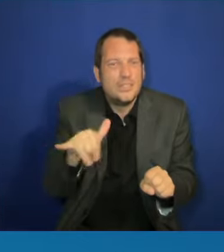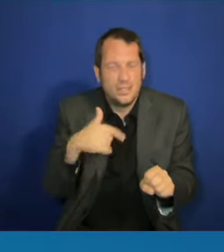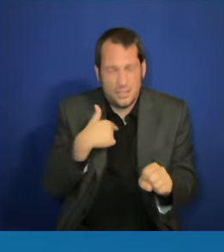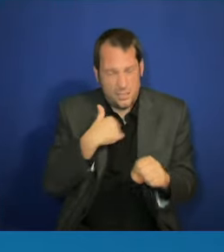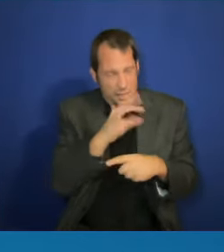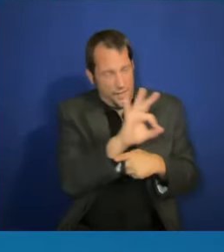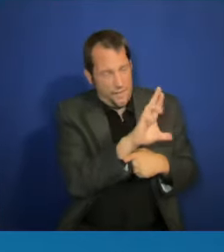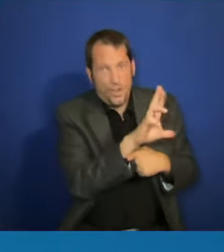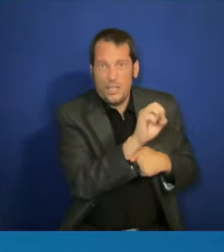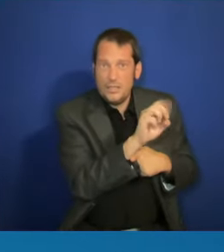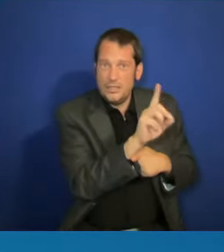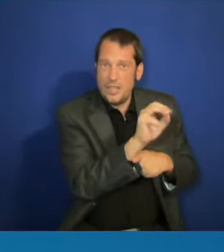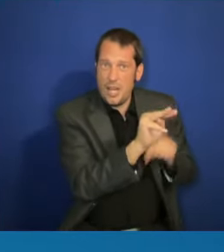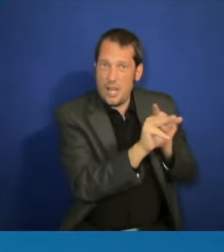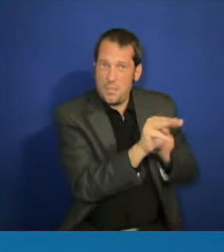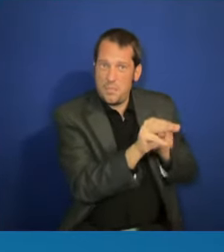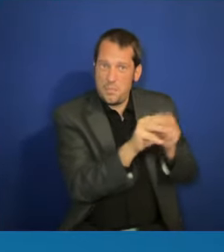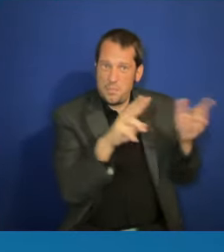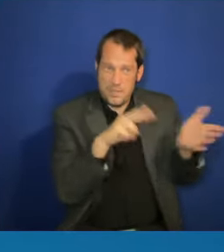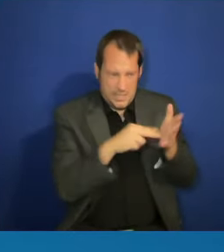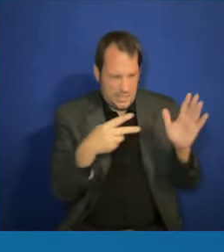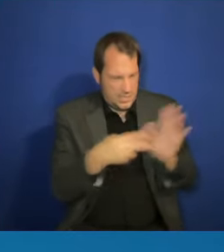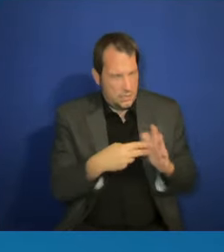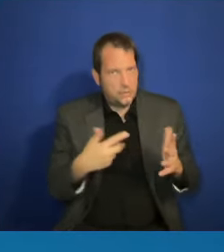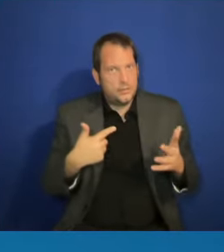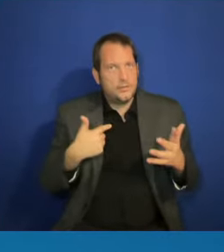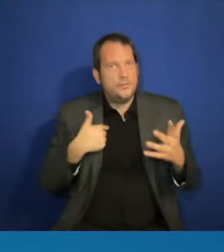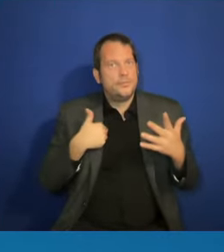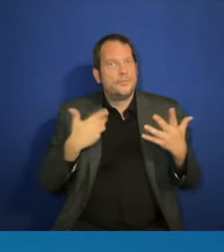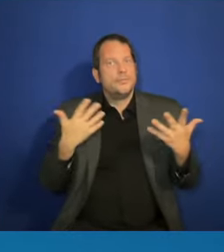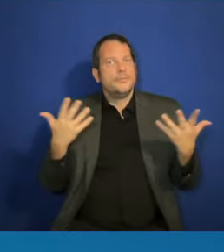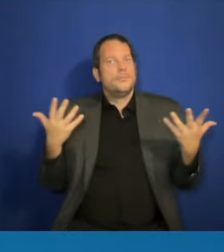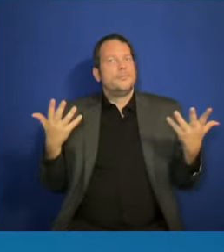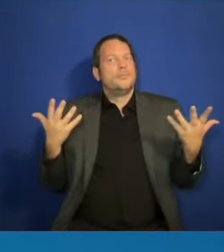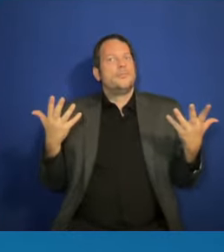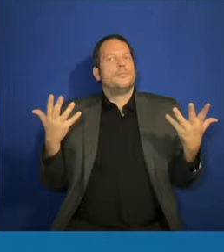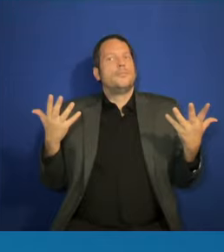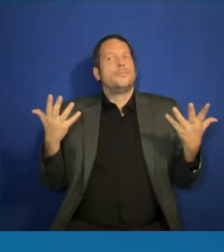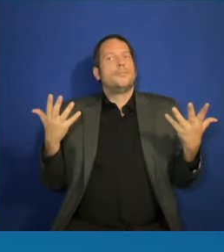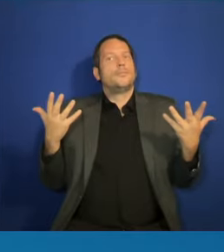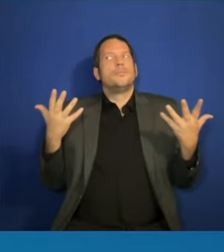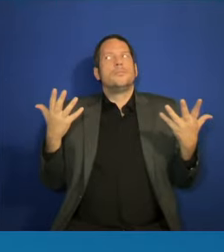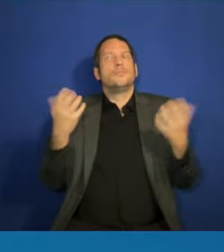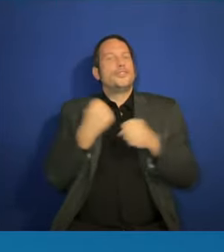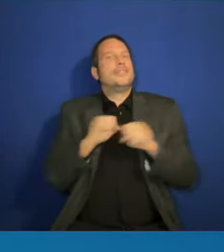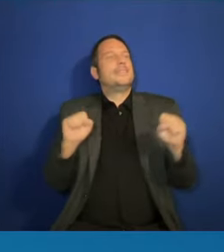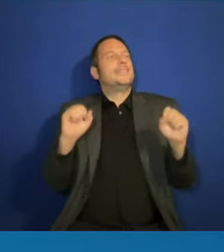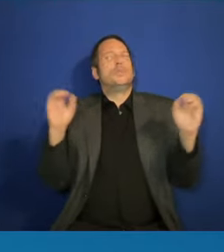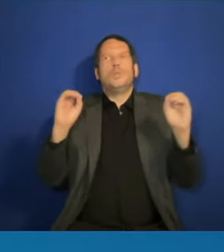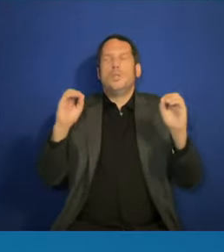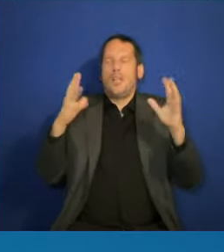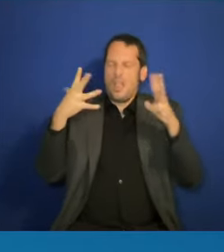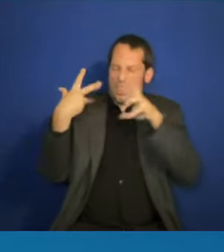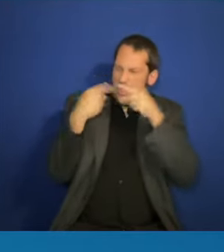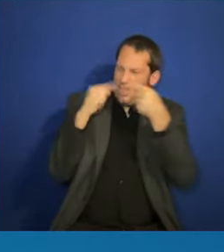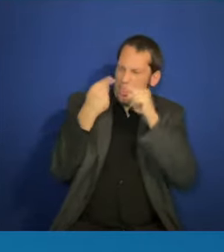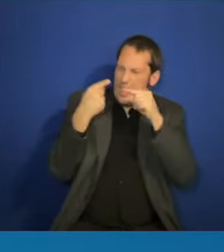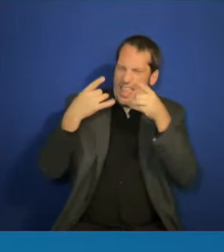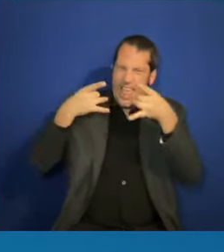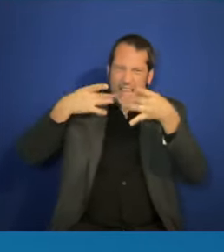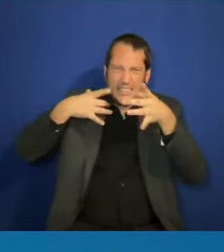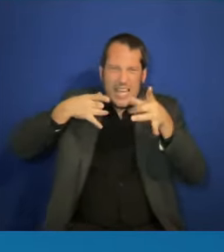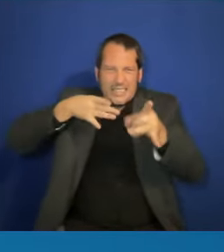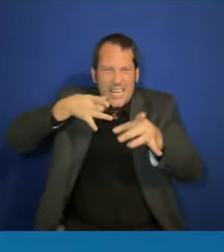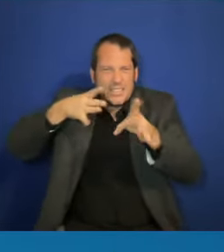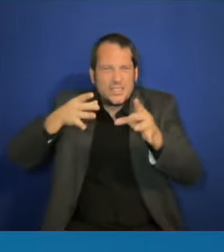Free of hate. Free of fear. Free to thrive,